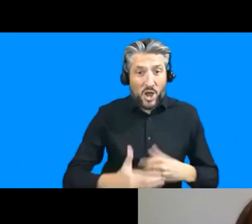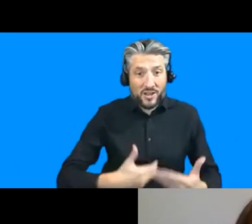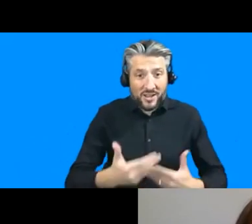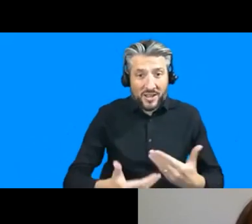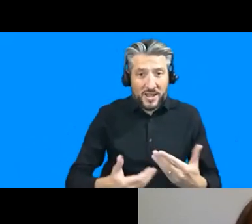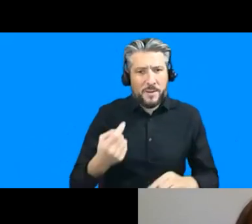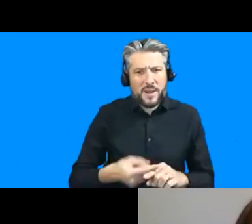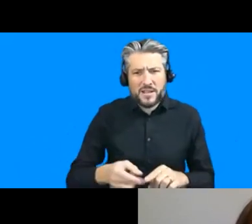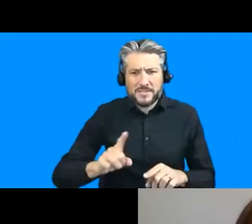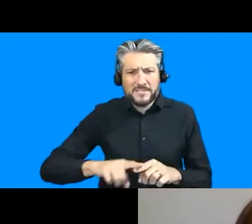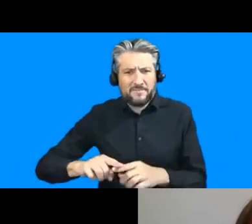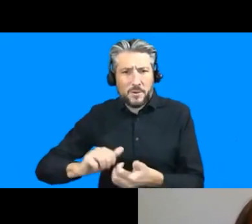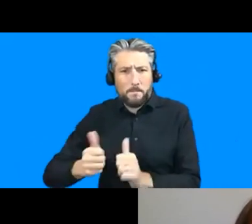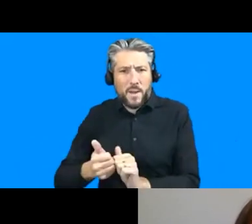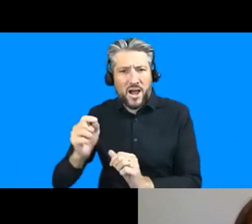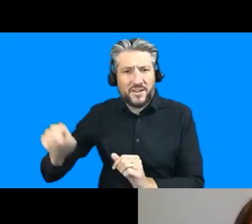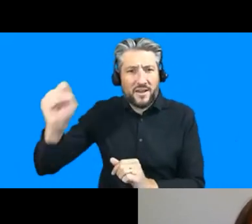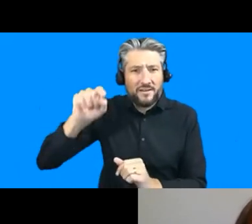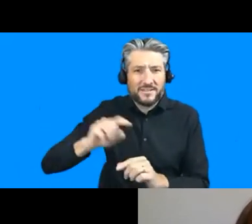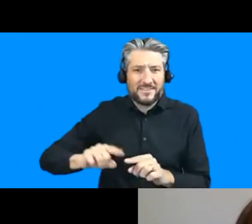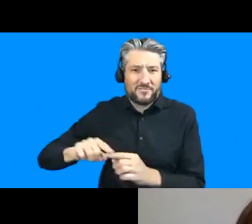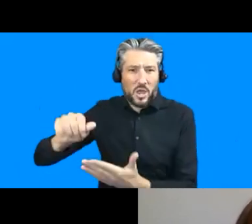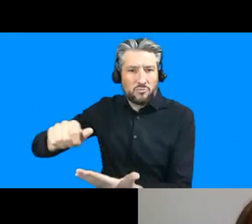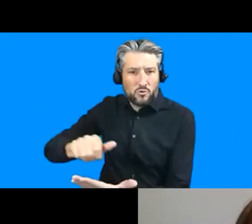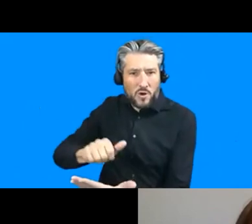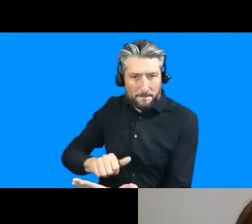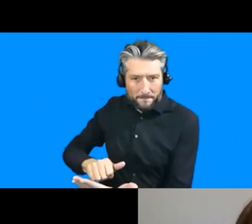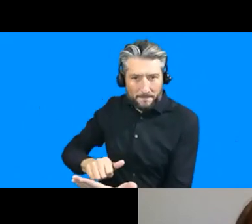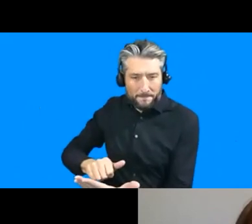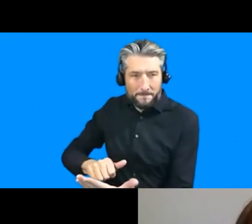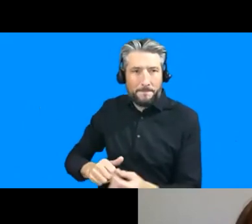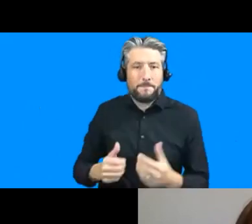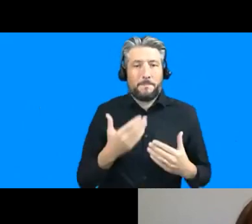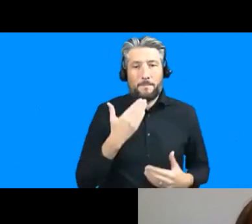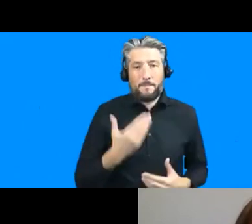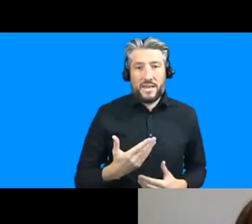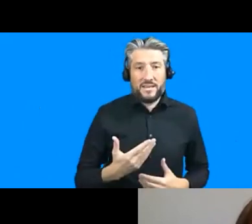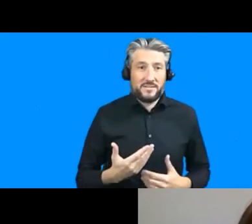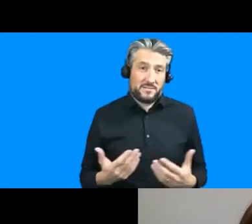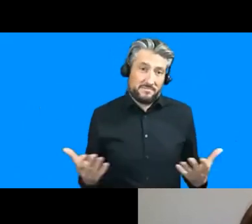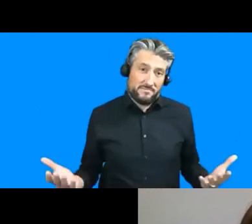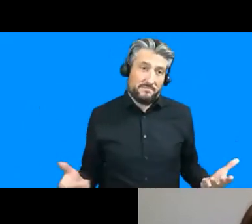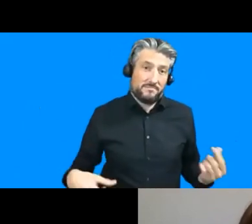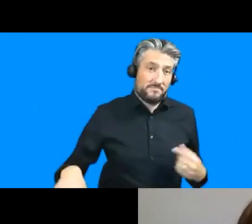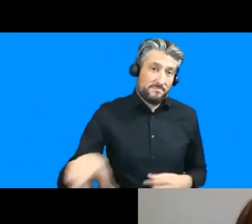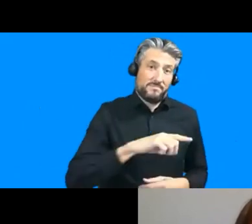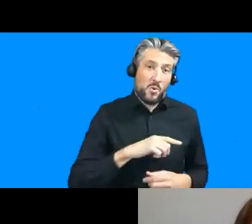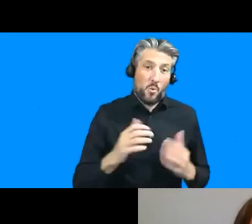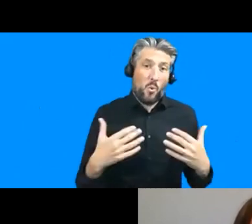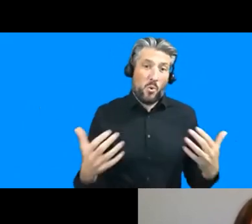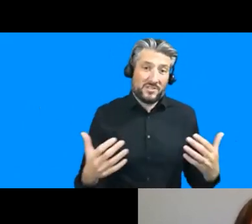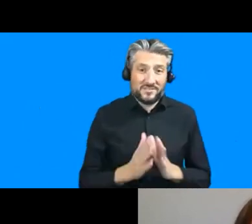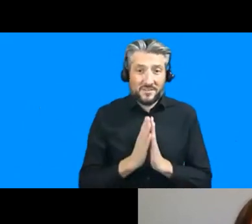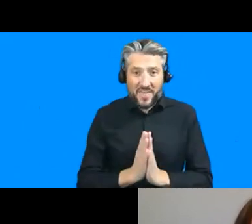in these various programs um and join with me in thanking our contributors enormously for a very interesting